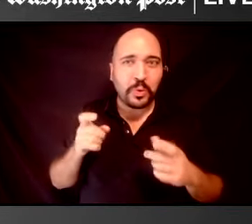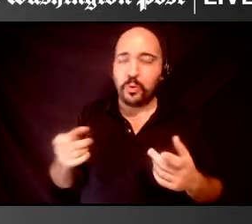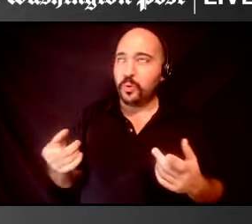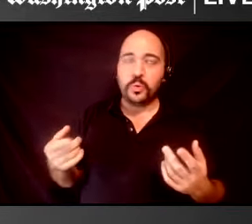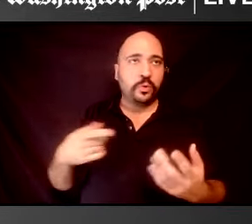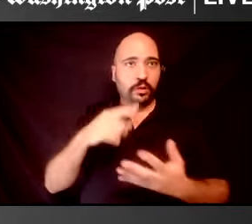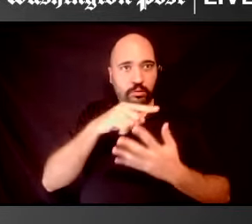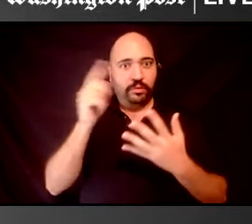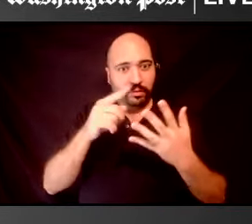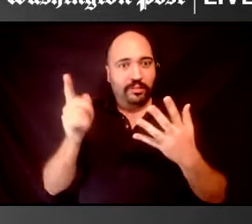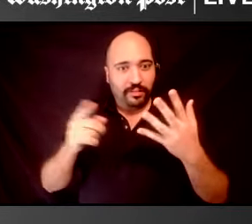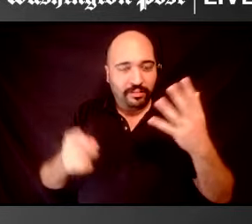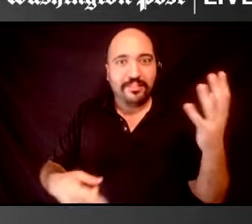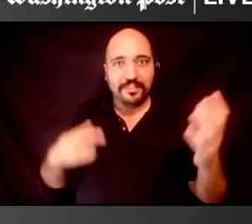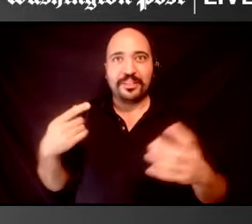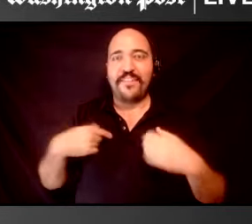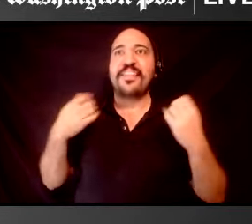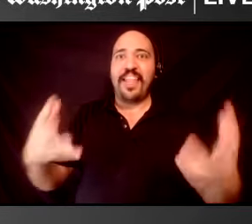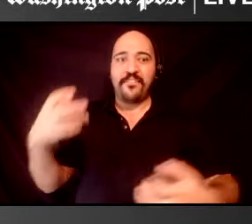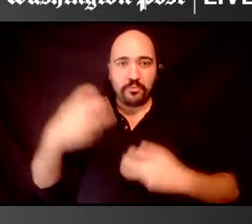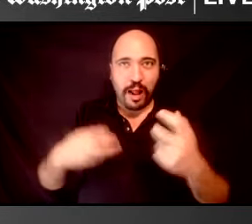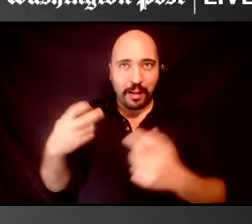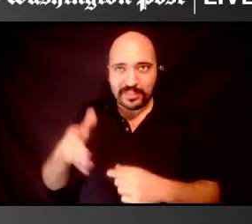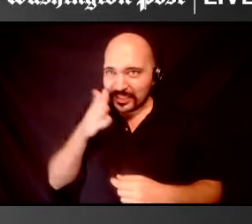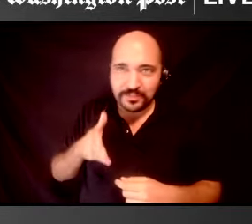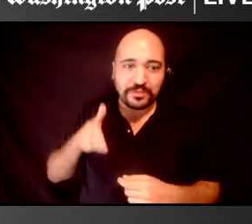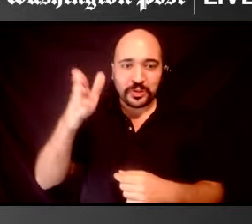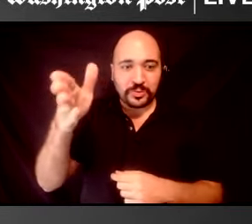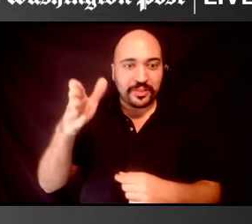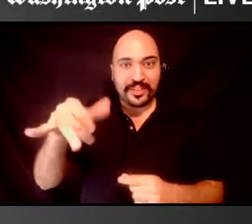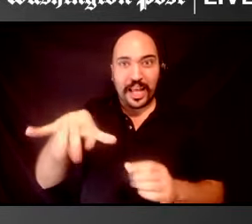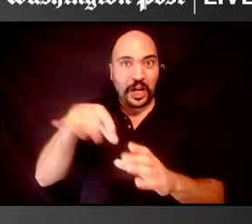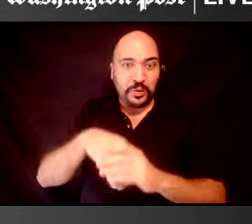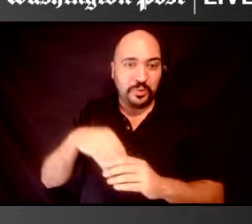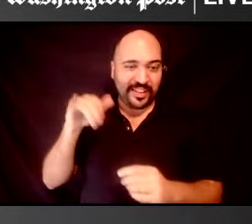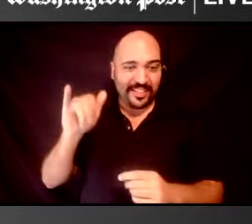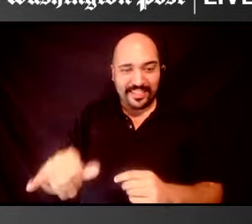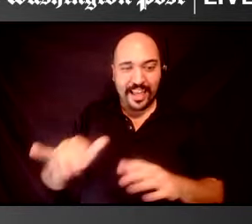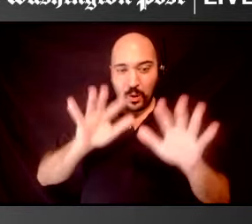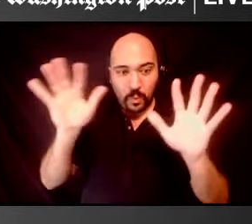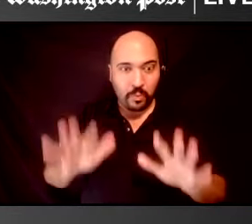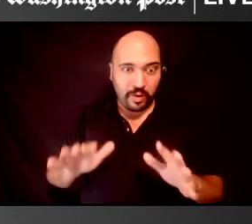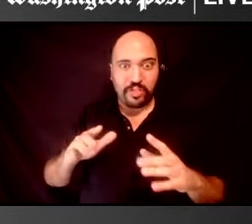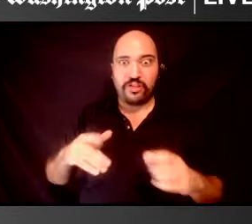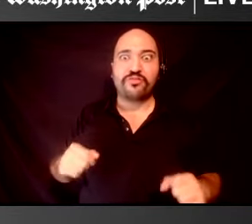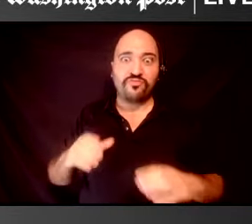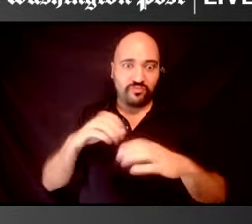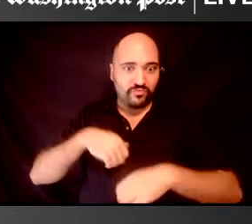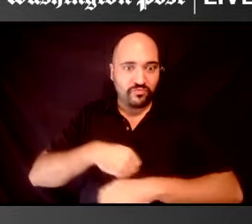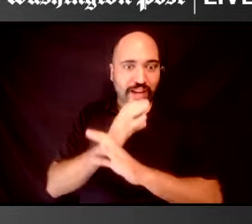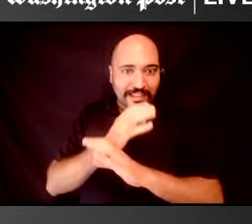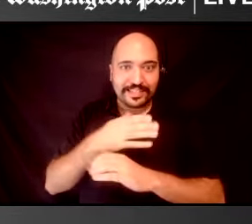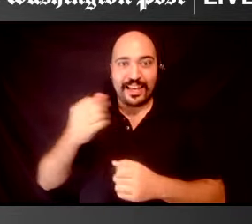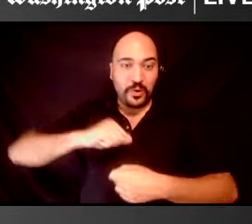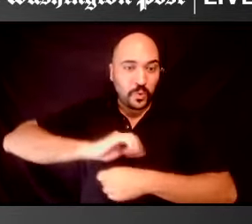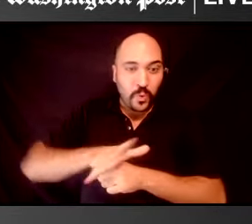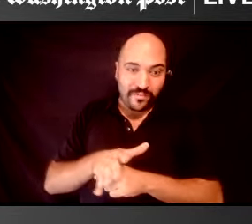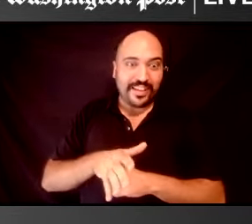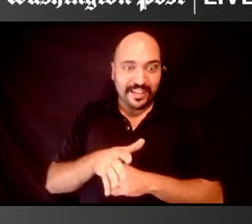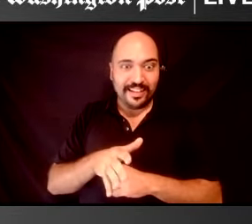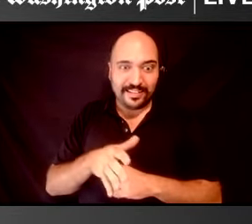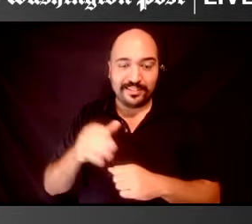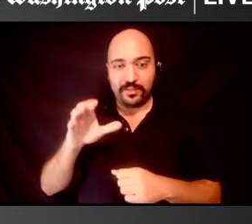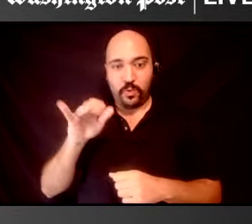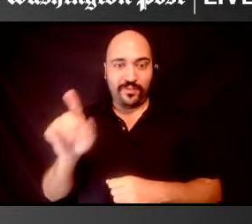problems we have ahead of us, which also include the climate crisis and still the COVID-19 pandemic. You know, we